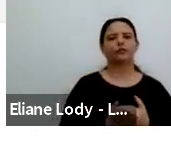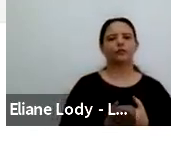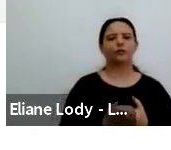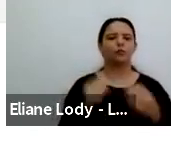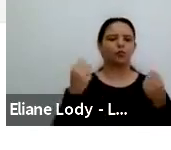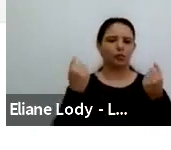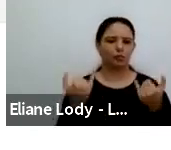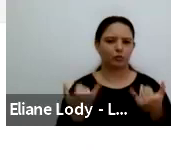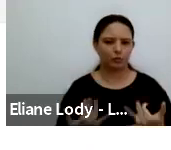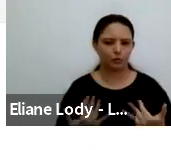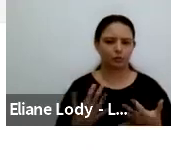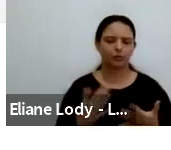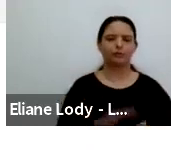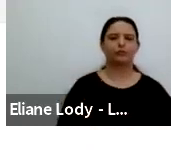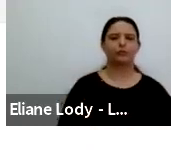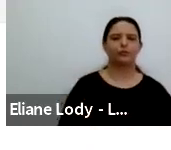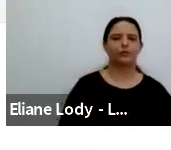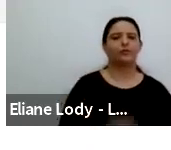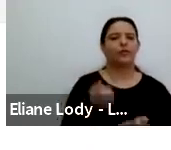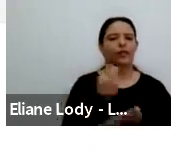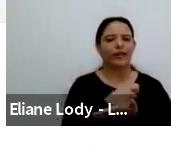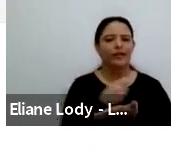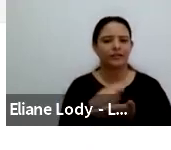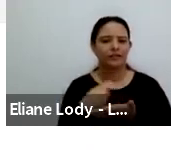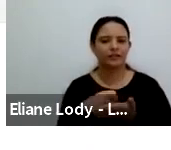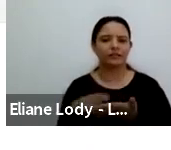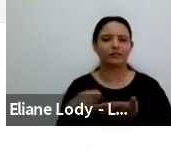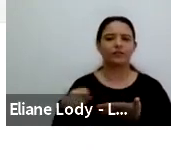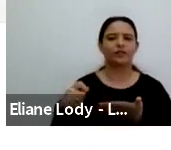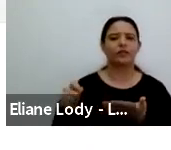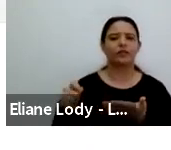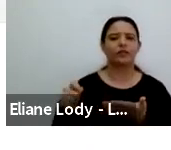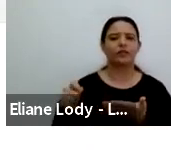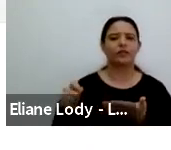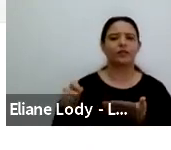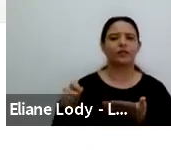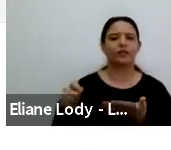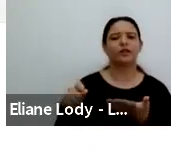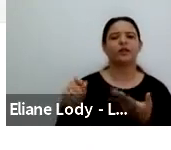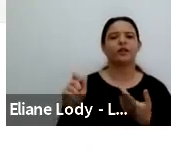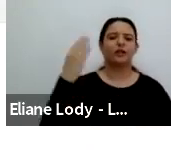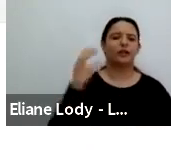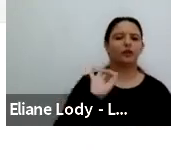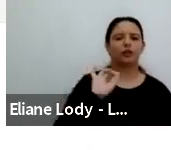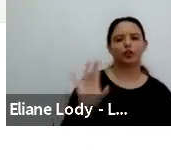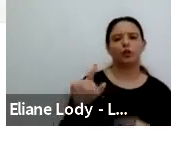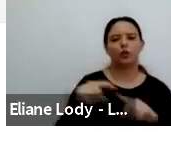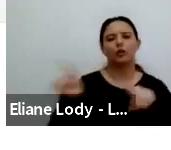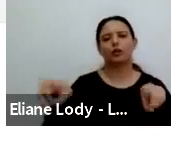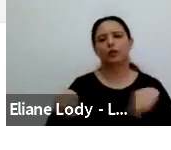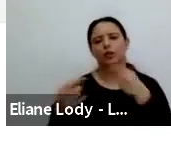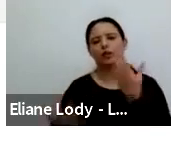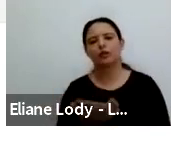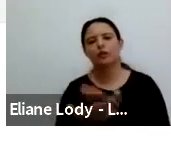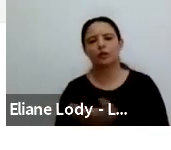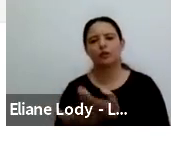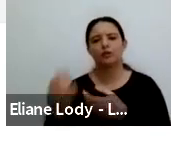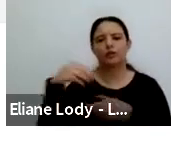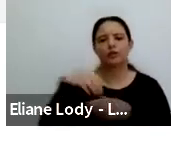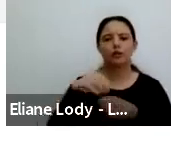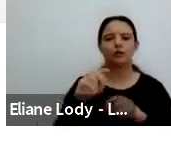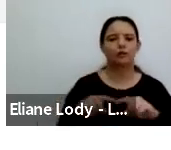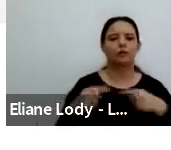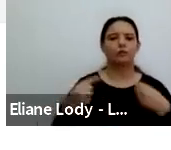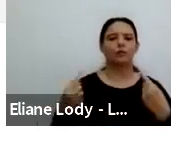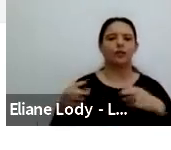writing as something that doesn't just happen in a classroom, in the home, in the workplace, but as something that always is across in